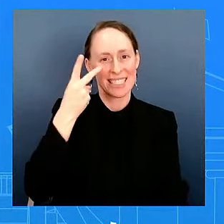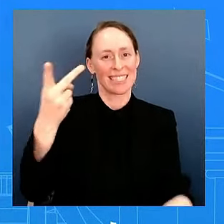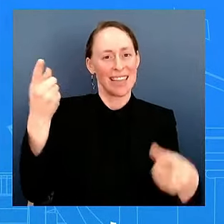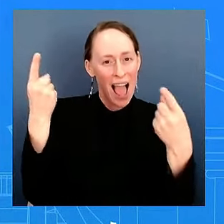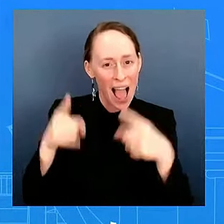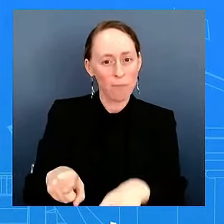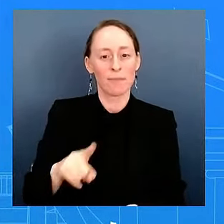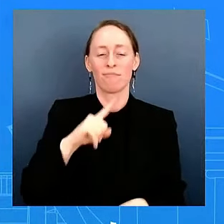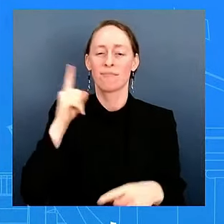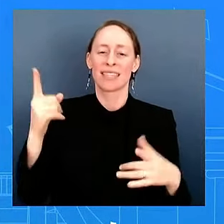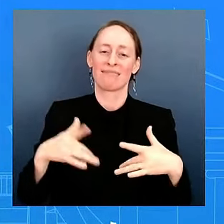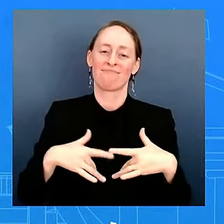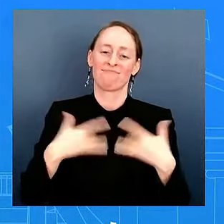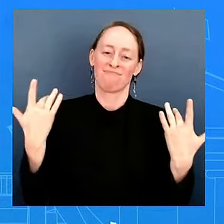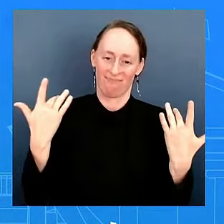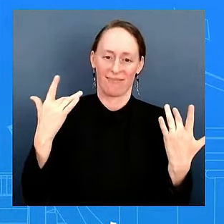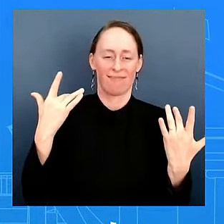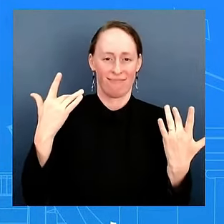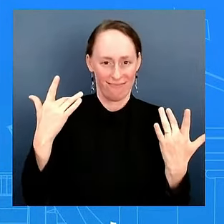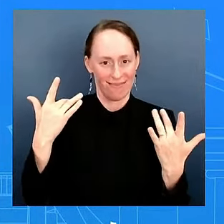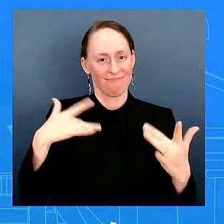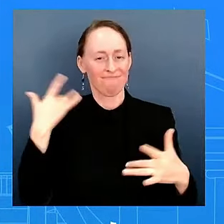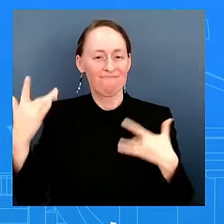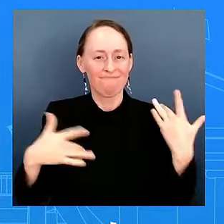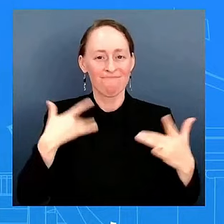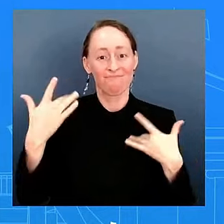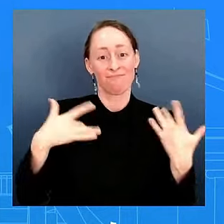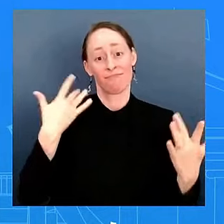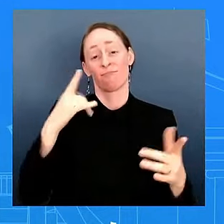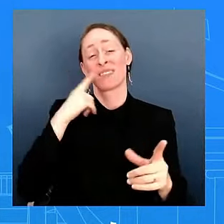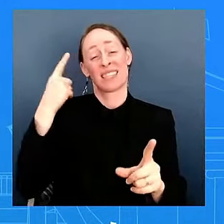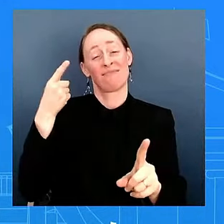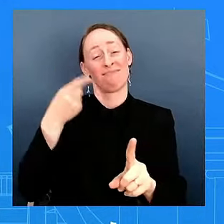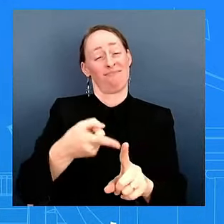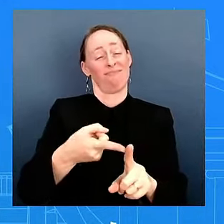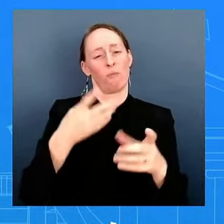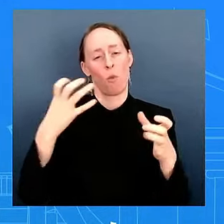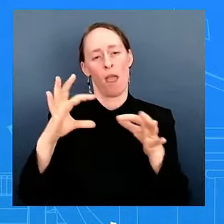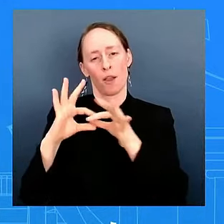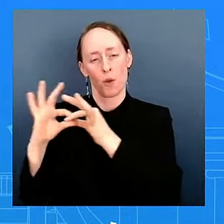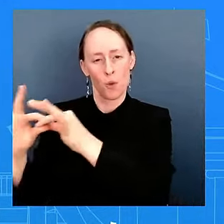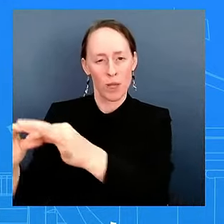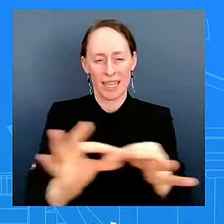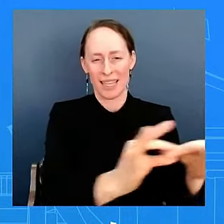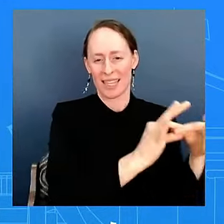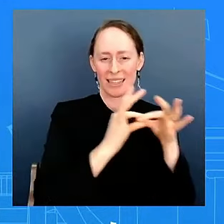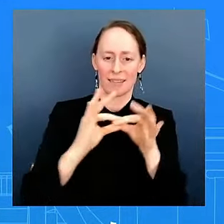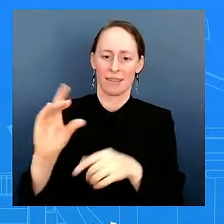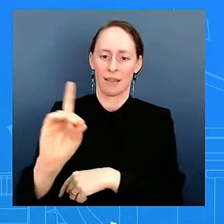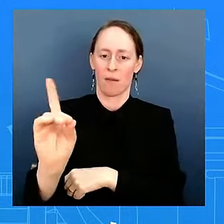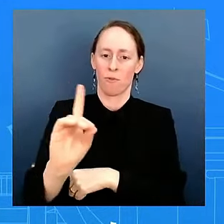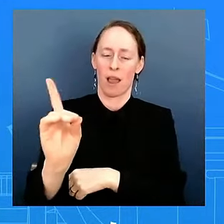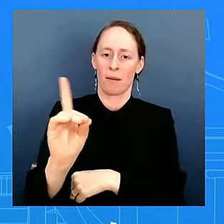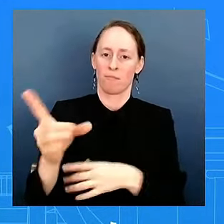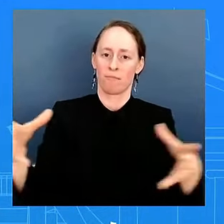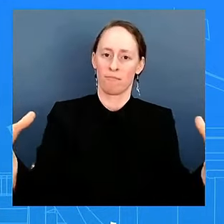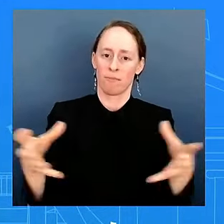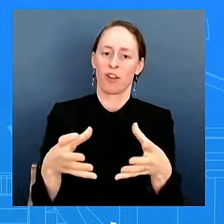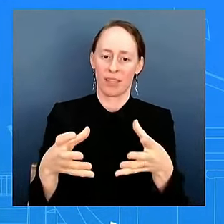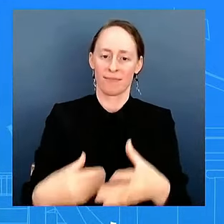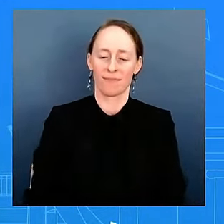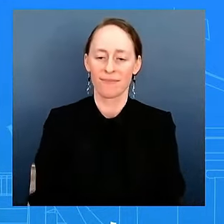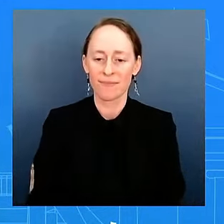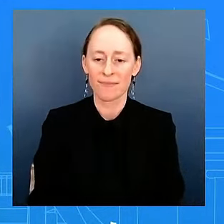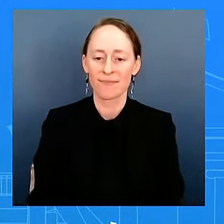talked about unity. He wanted to bring the party together. So I will leave it there. Has the President been briefed on